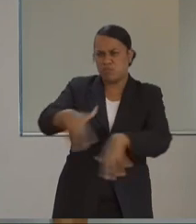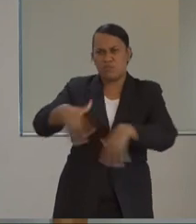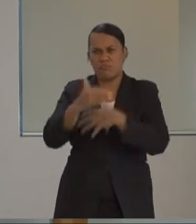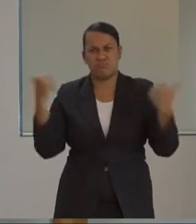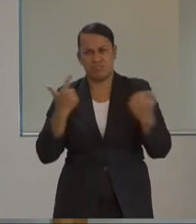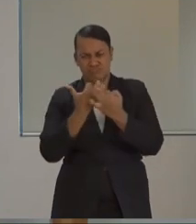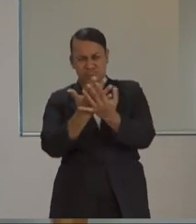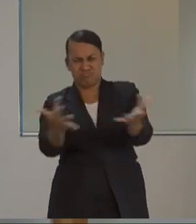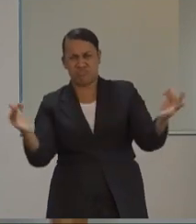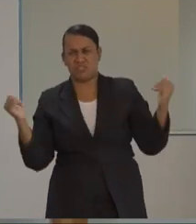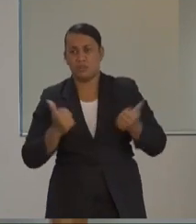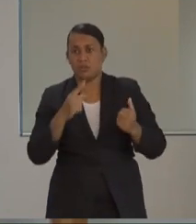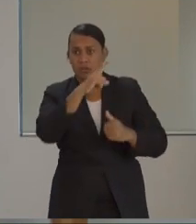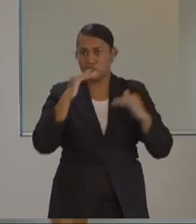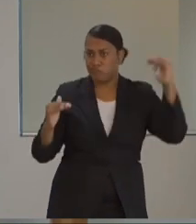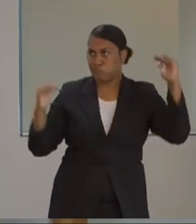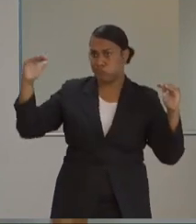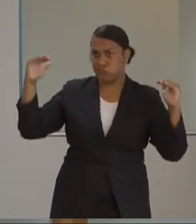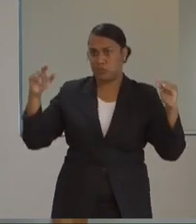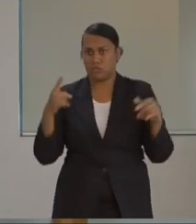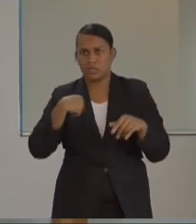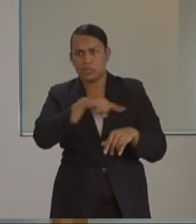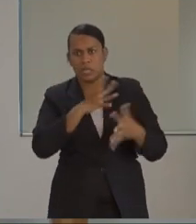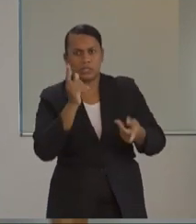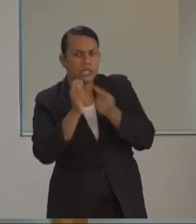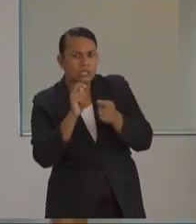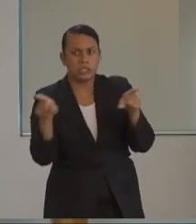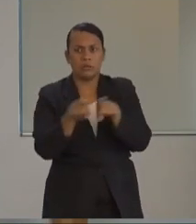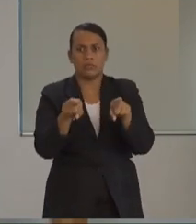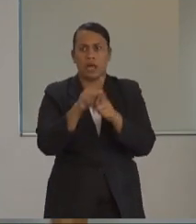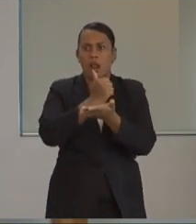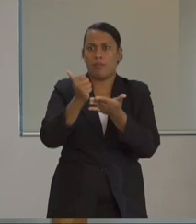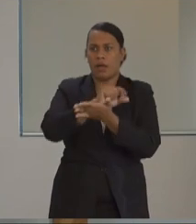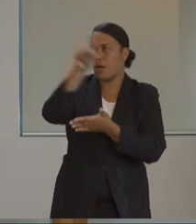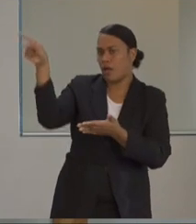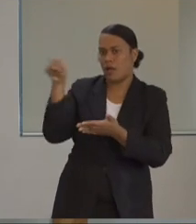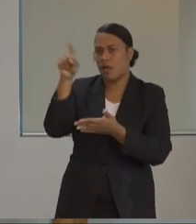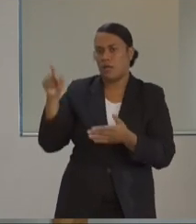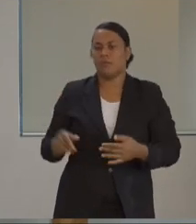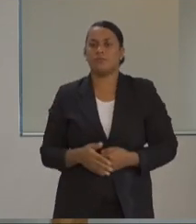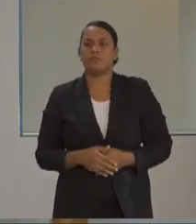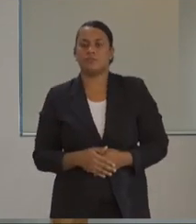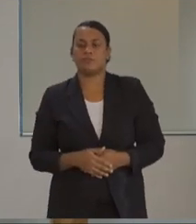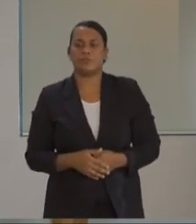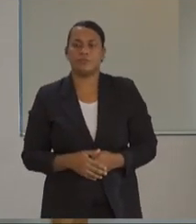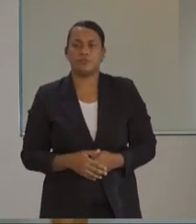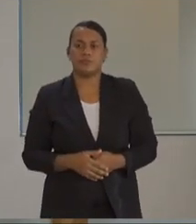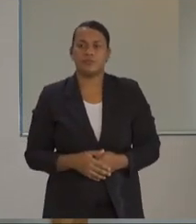standardised to our population to theirs, we're testing about the same number. So Sheldon from Fujisan,